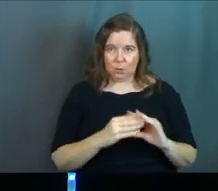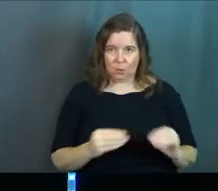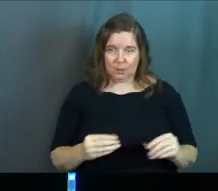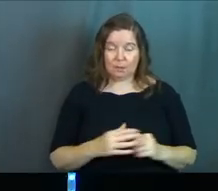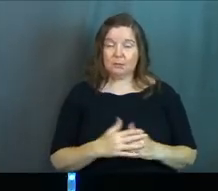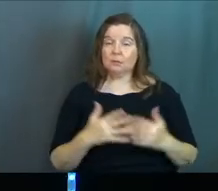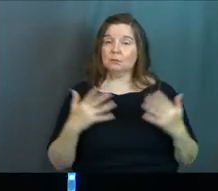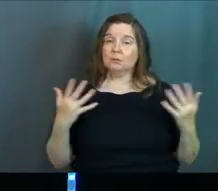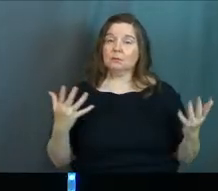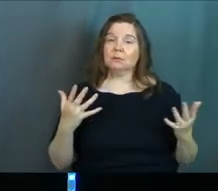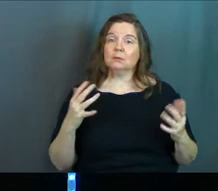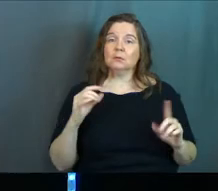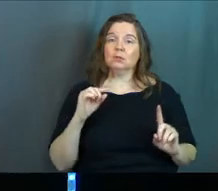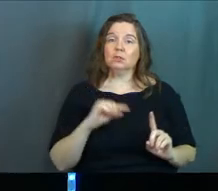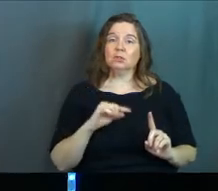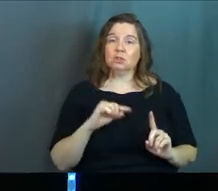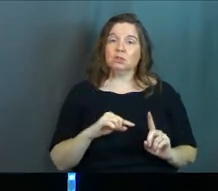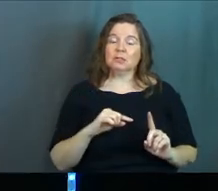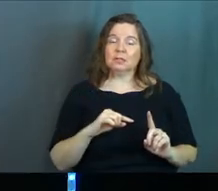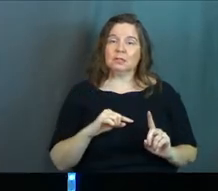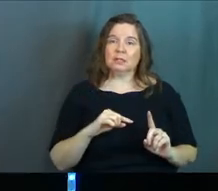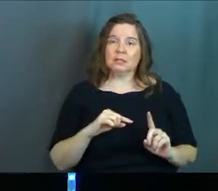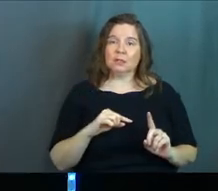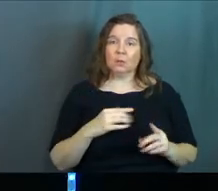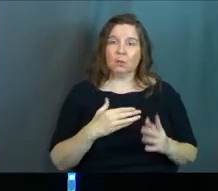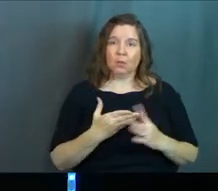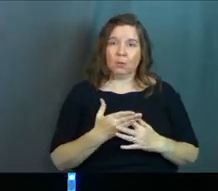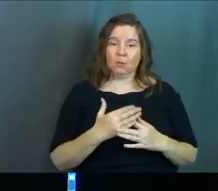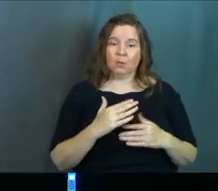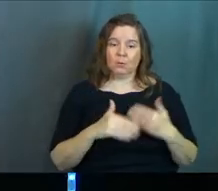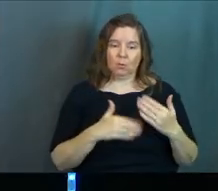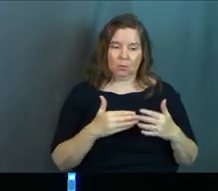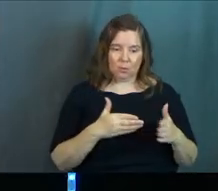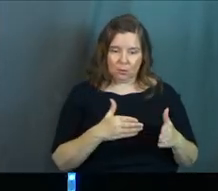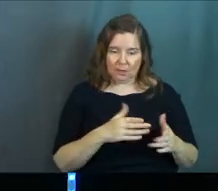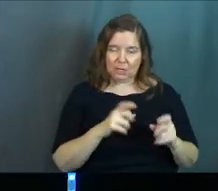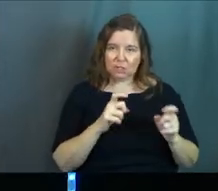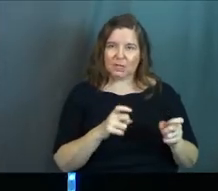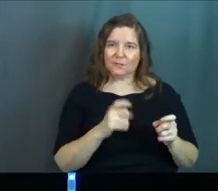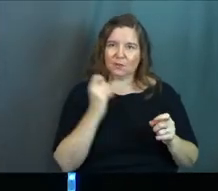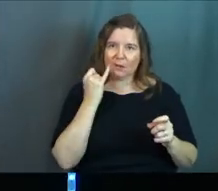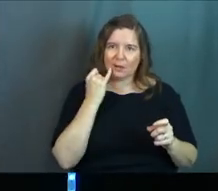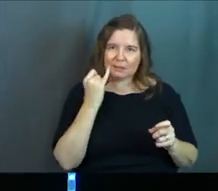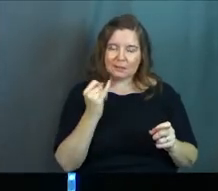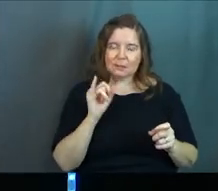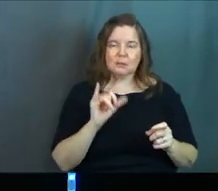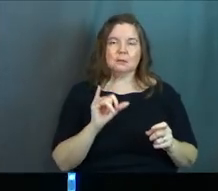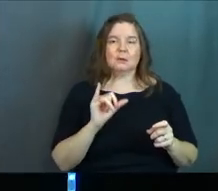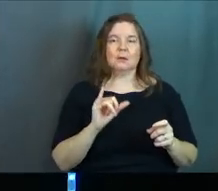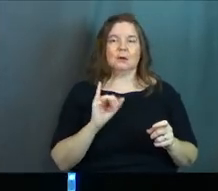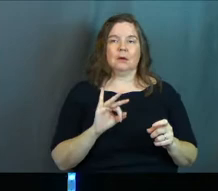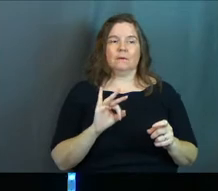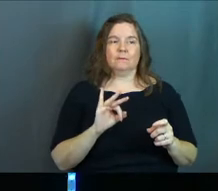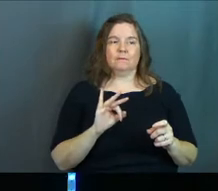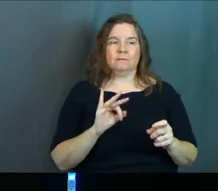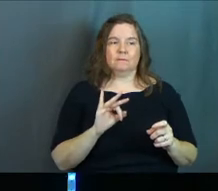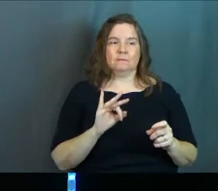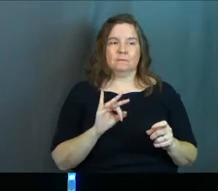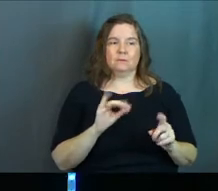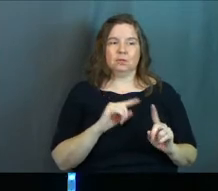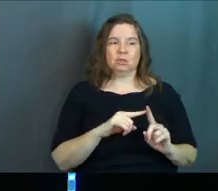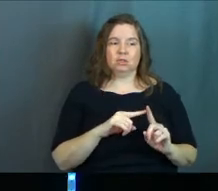that story is that she kind of went down through and she, she gave you a sense, gave us all a sense of, um,